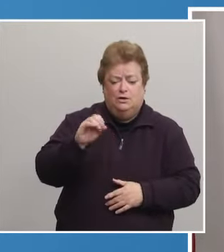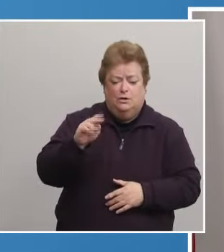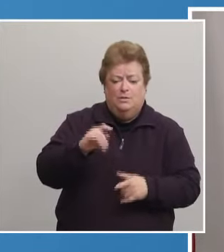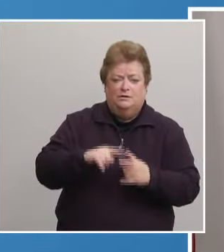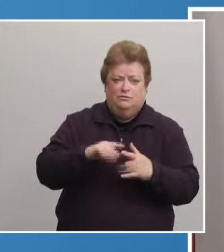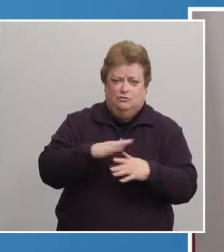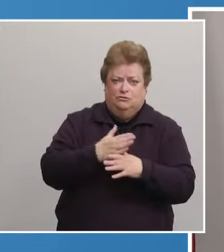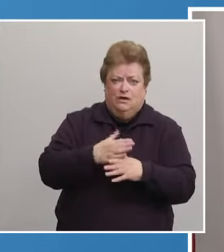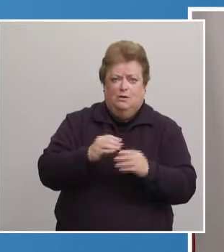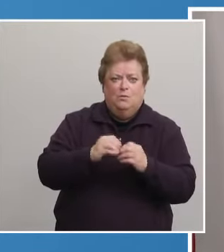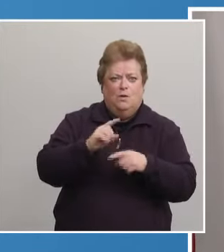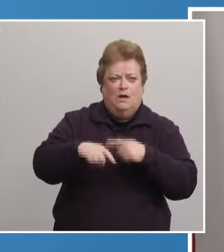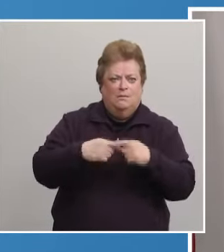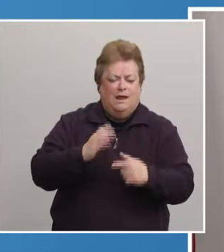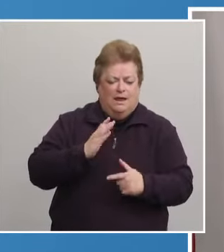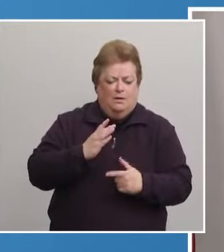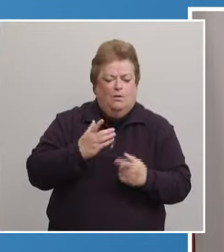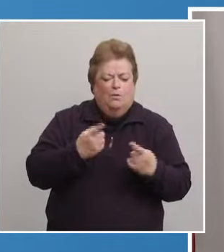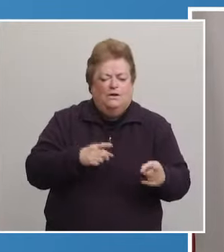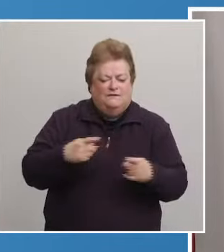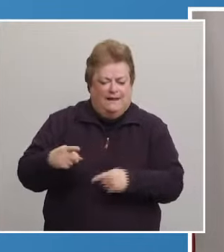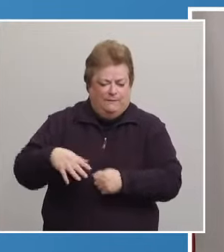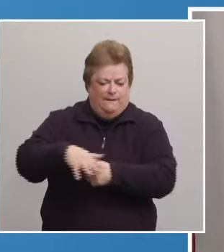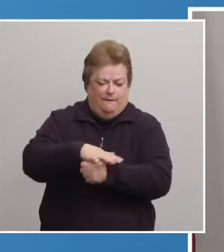more about our local situation and progress.